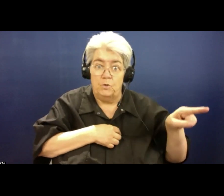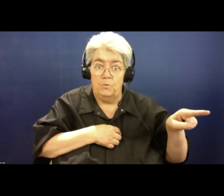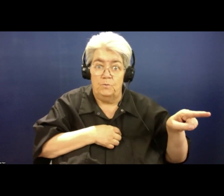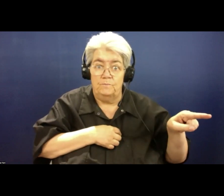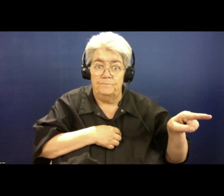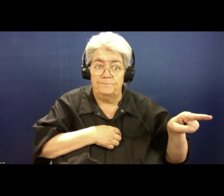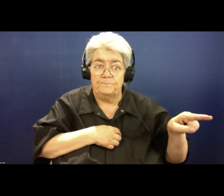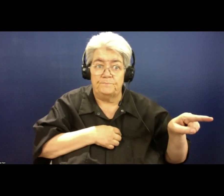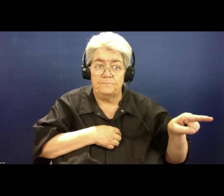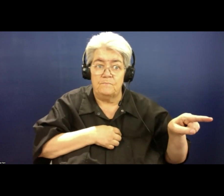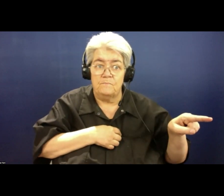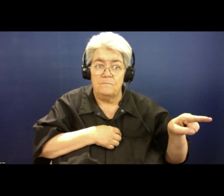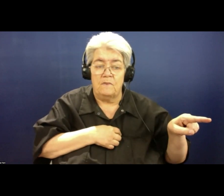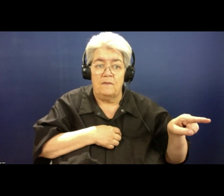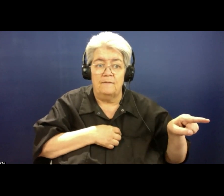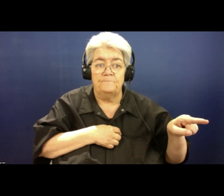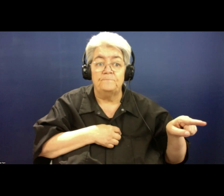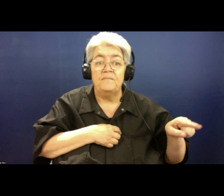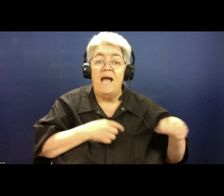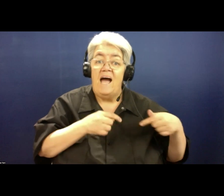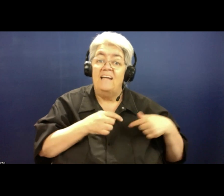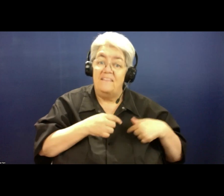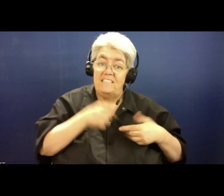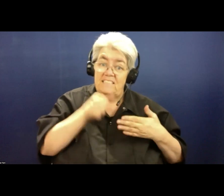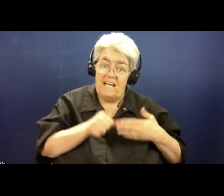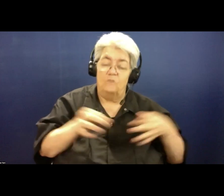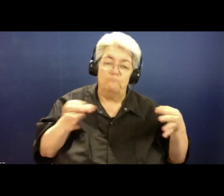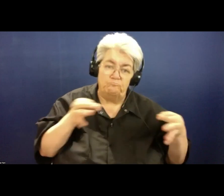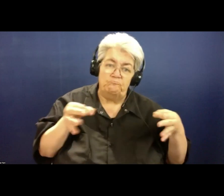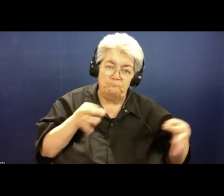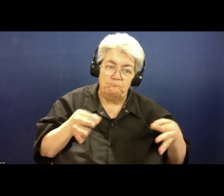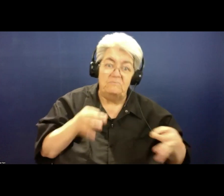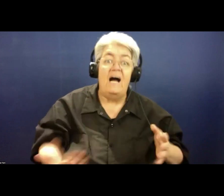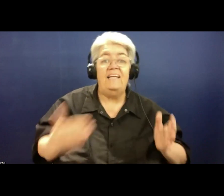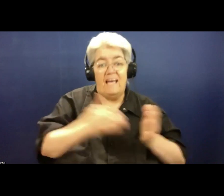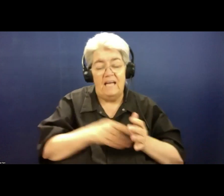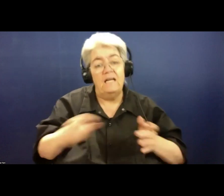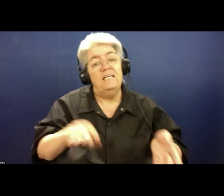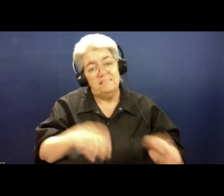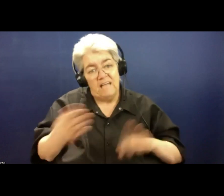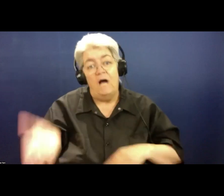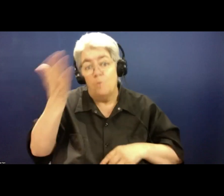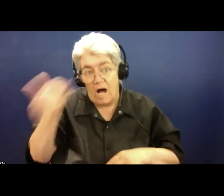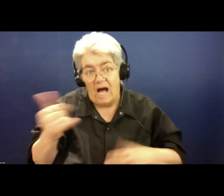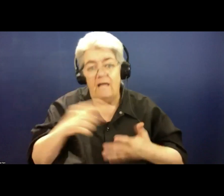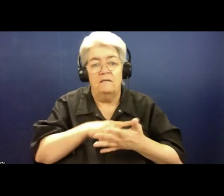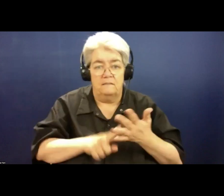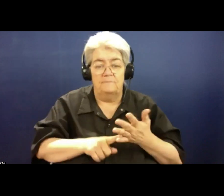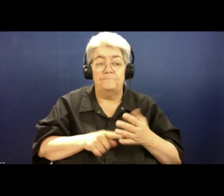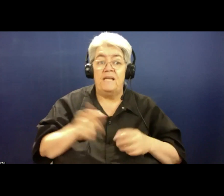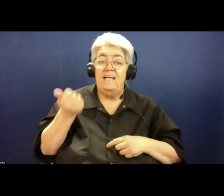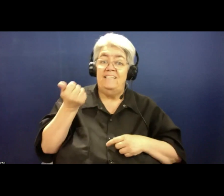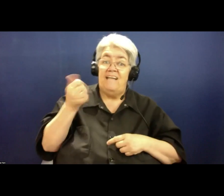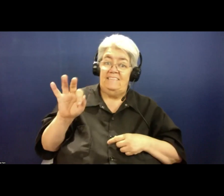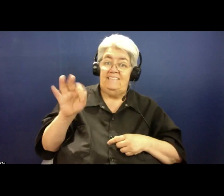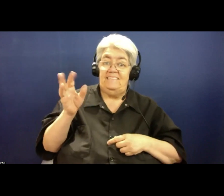And that letter explained this man's predicament, explained again why he took his own life. And at that moment, back in 1961,